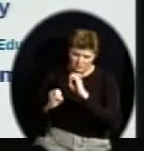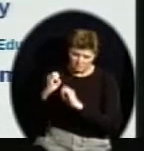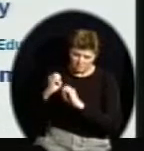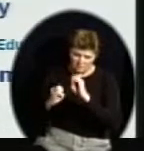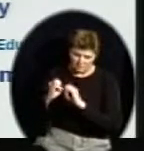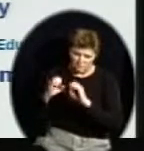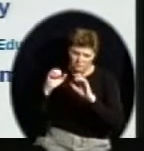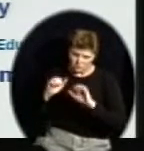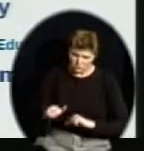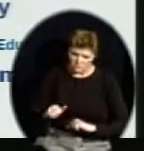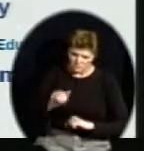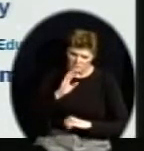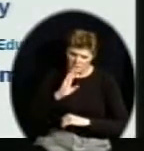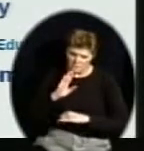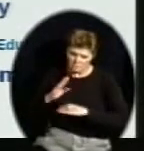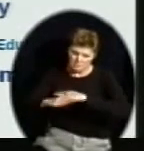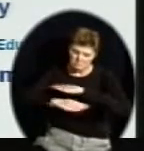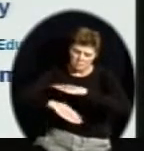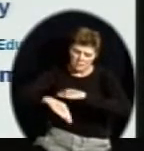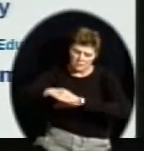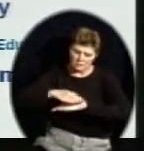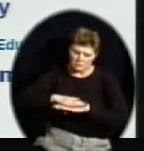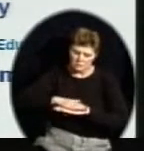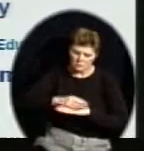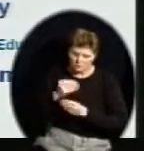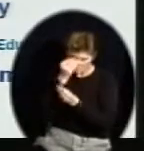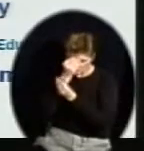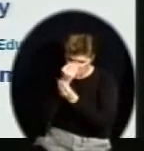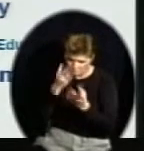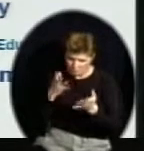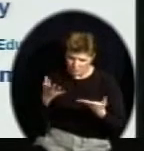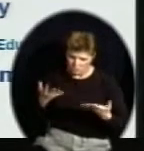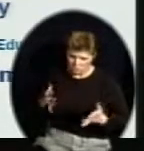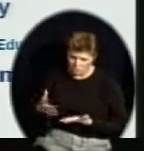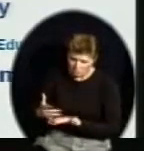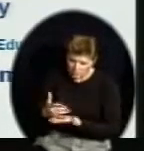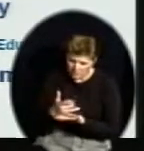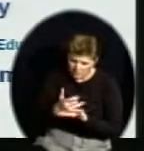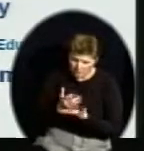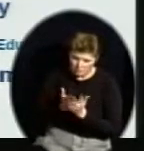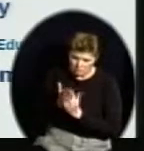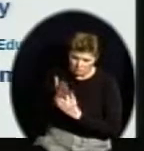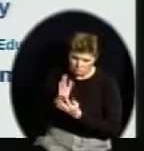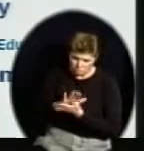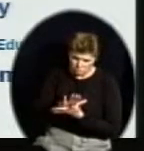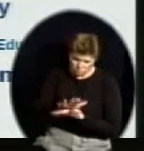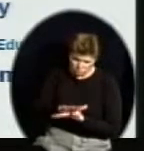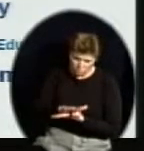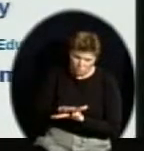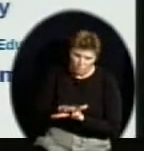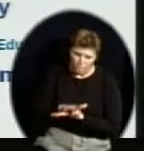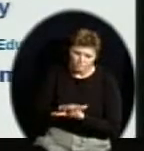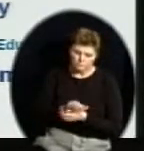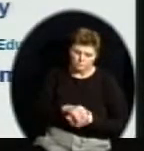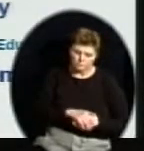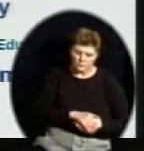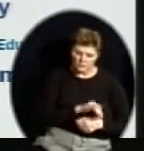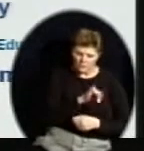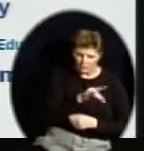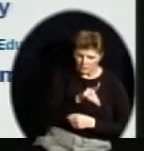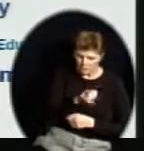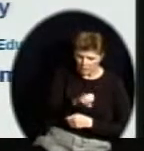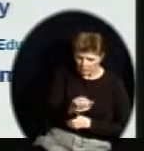information. IDEA regulations require notice and consent from parents, while Section